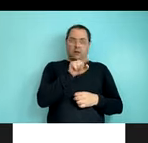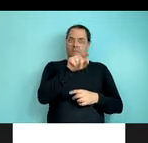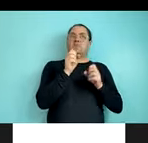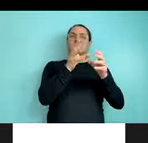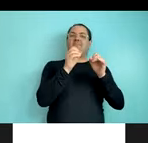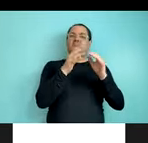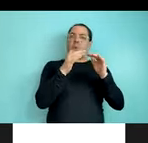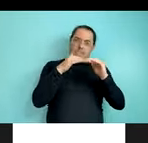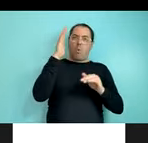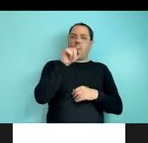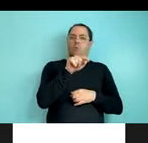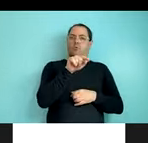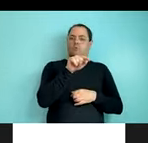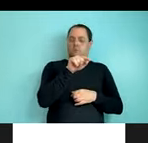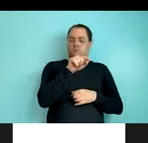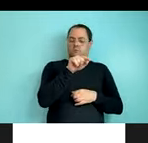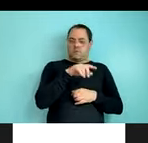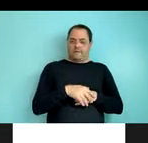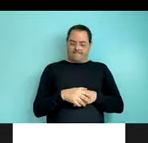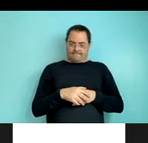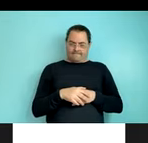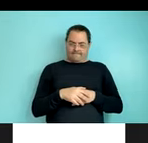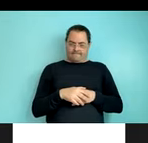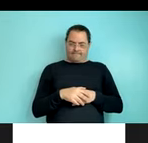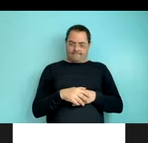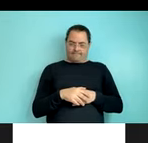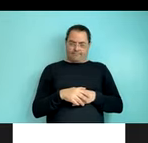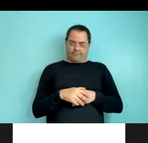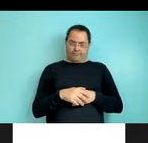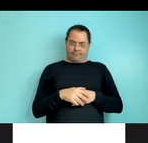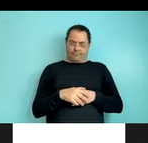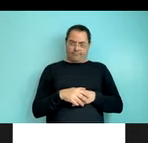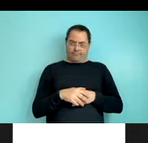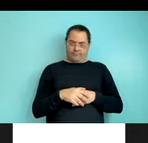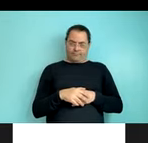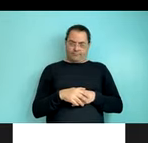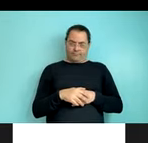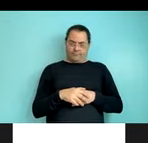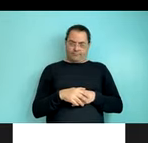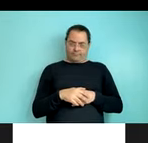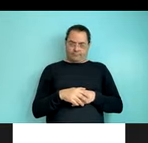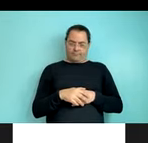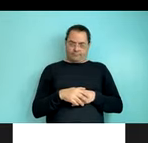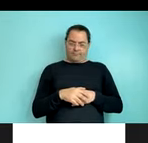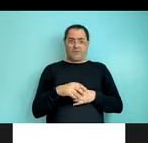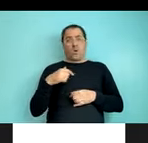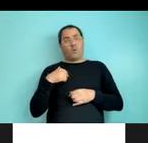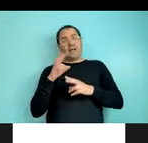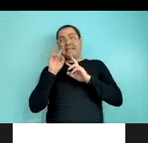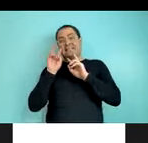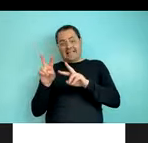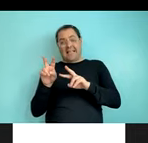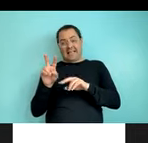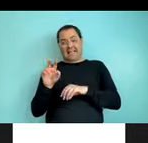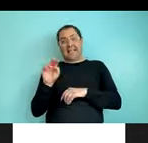order at much higher rates. So in other words, the people in the majority noun last condition are changing their input yes,